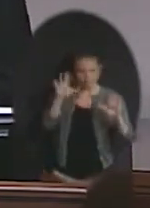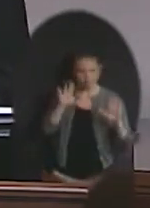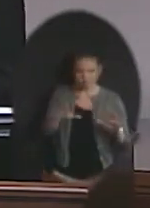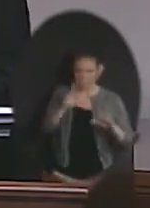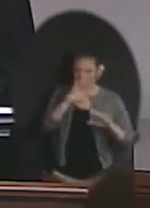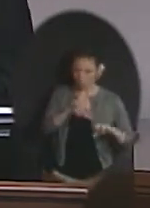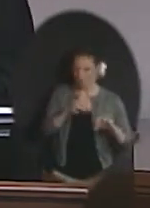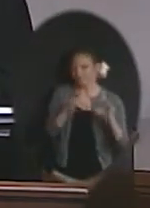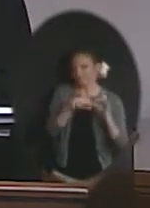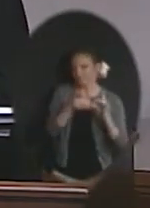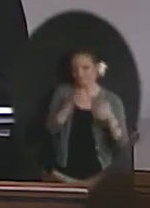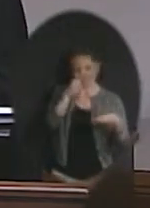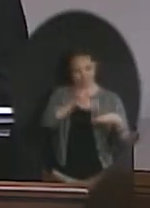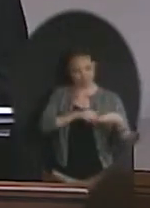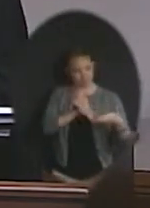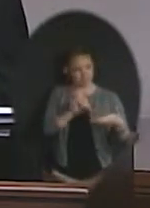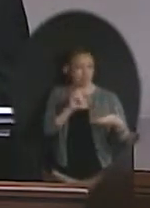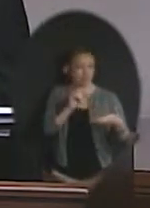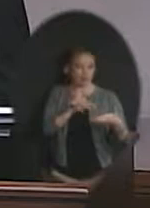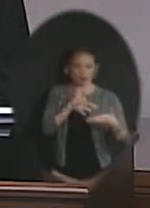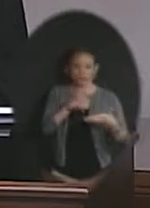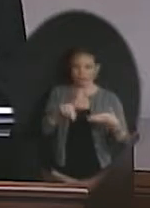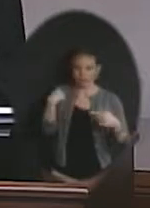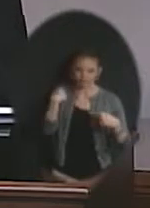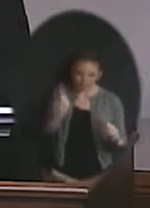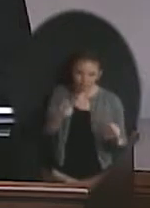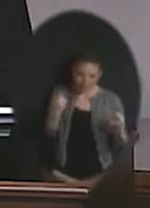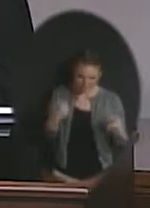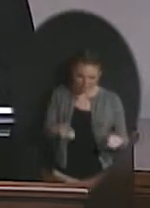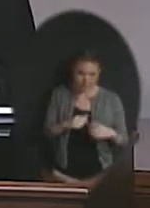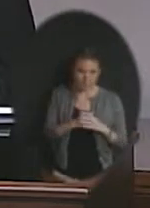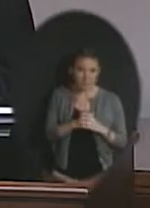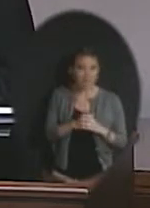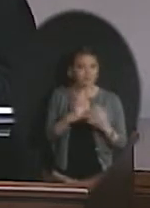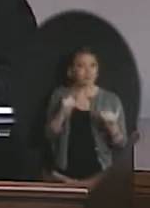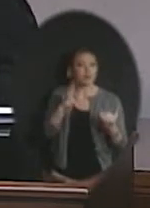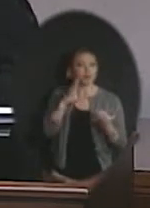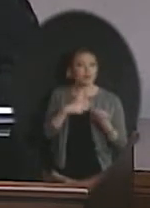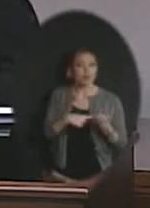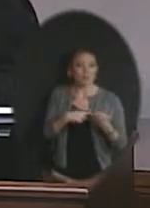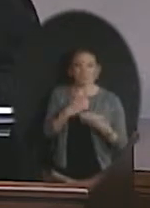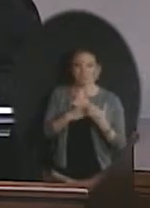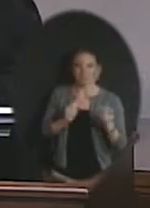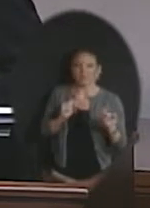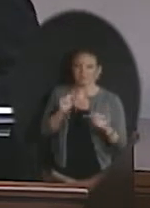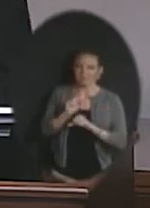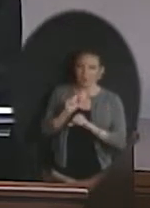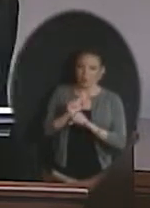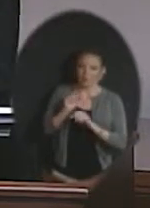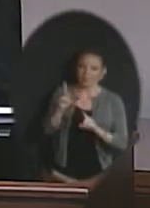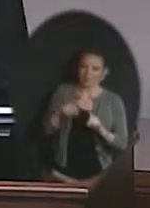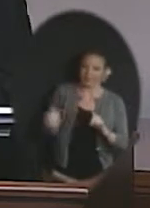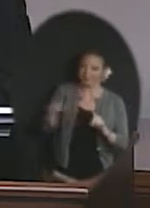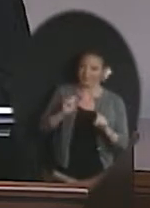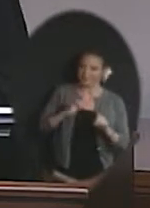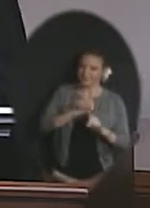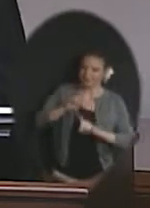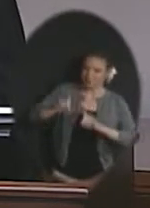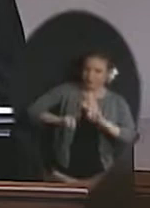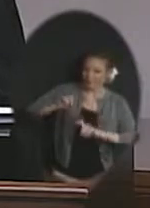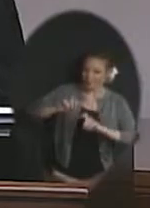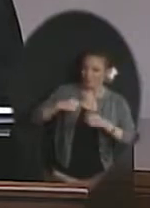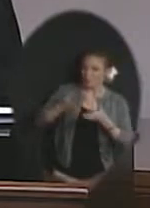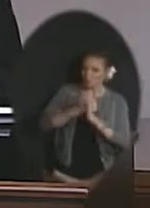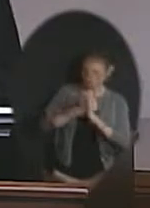articulated some of the results that we achieved. I'm going to talk to you a little bit about the employee staff survey that was